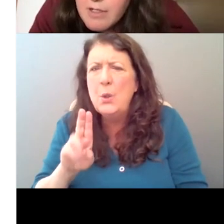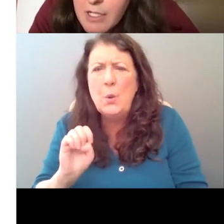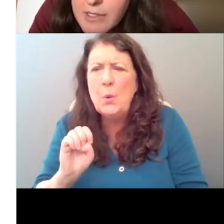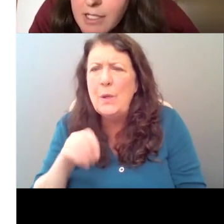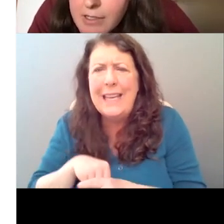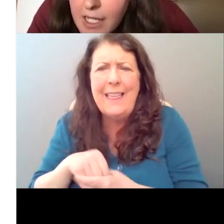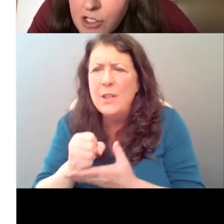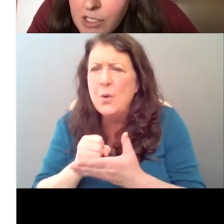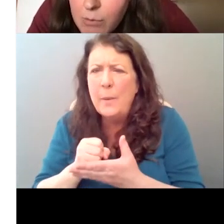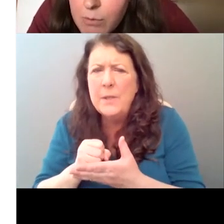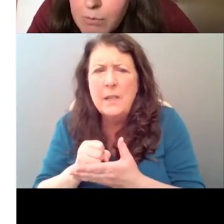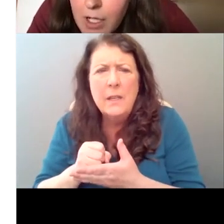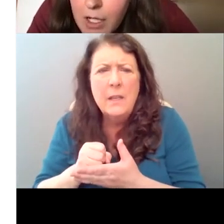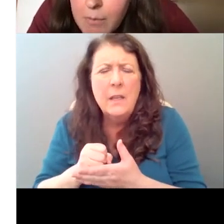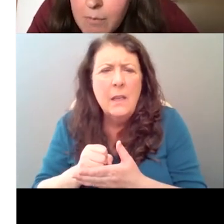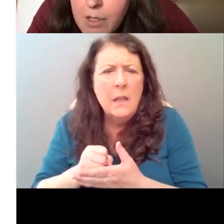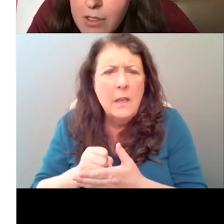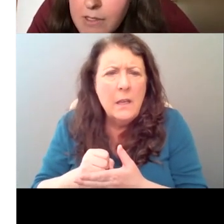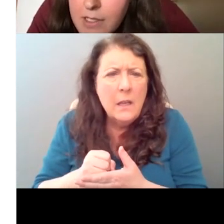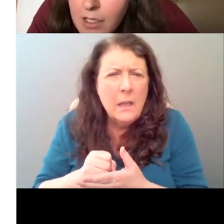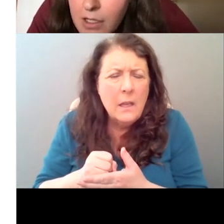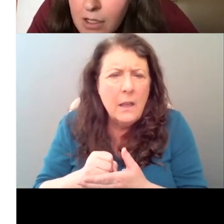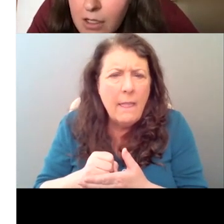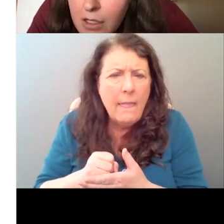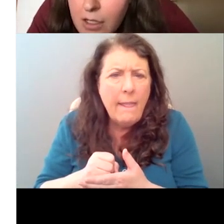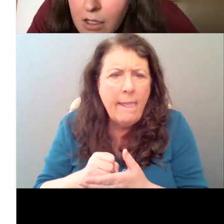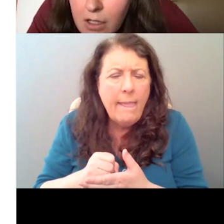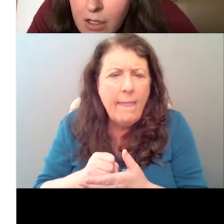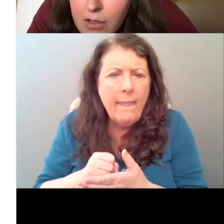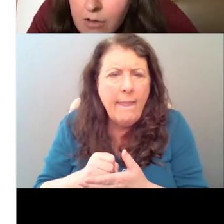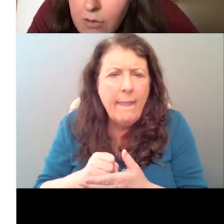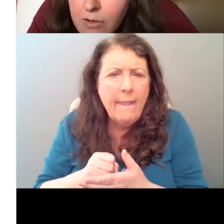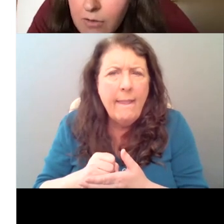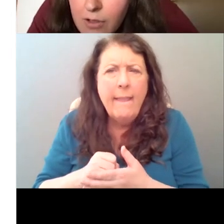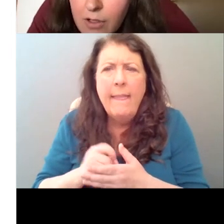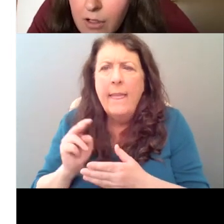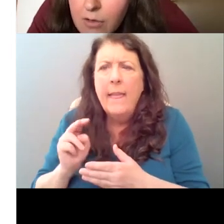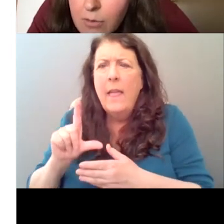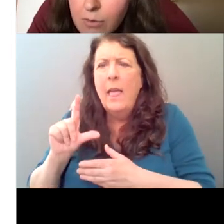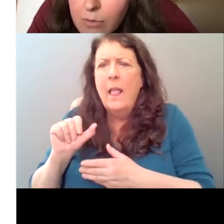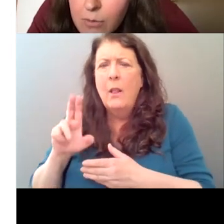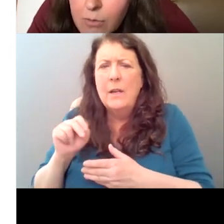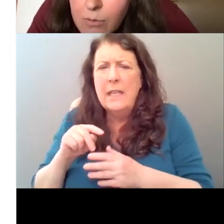um, it's, it's actually, um, um, let's see. Two is different.